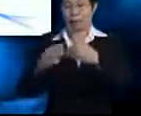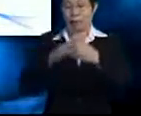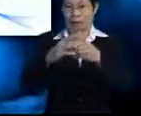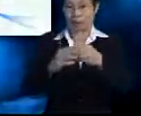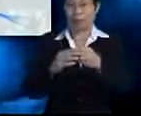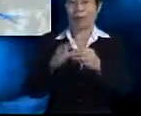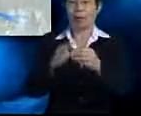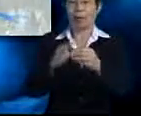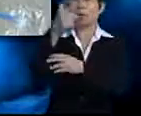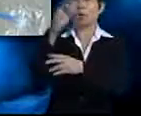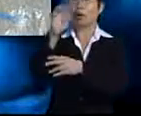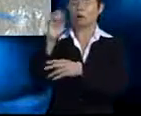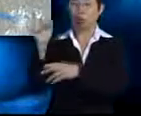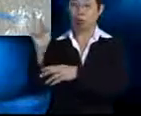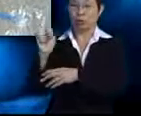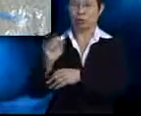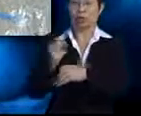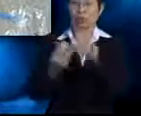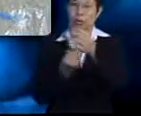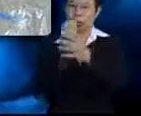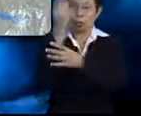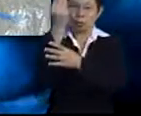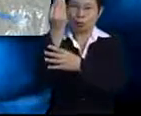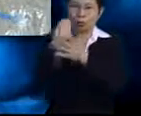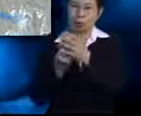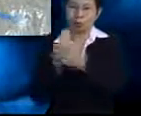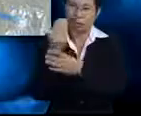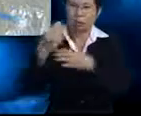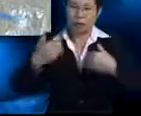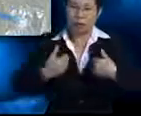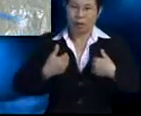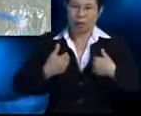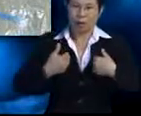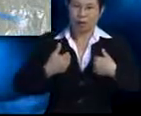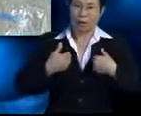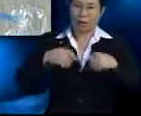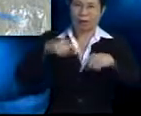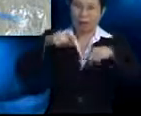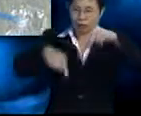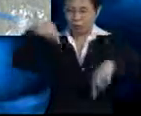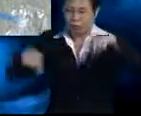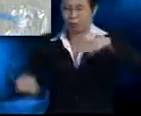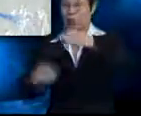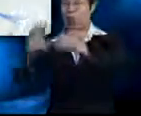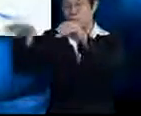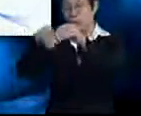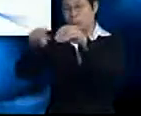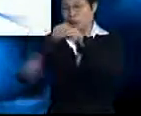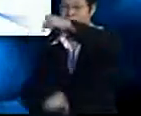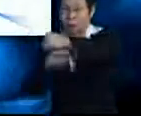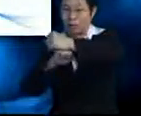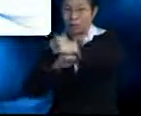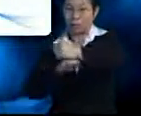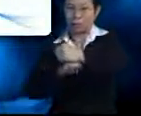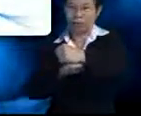rhizophora species which grow in muddy places have stilt roots to provide additional support. But,